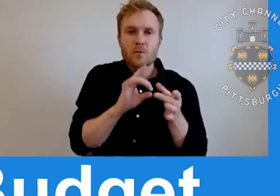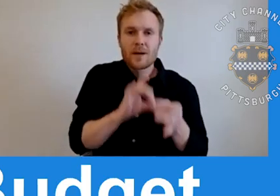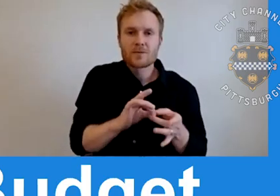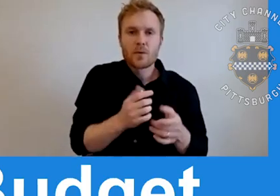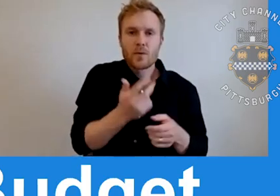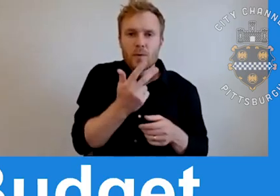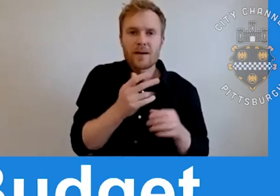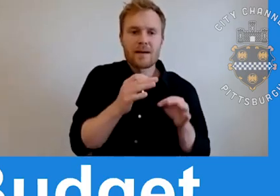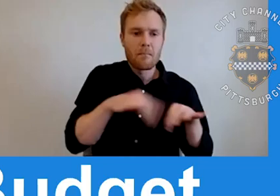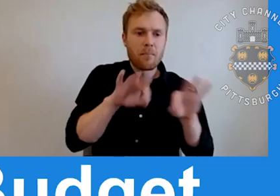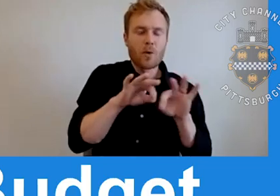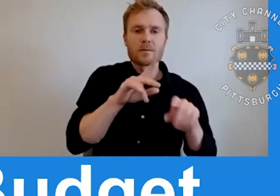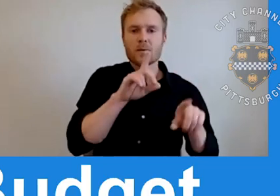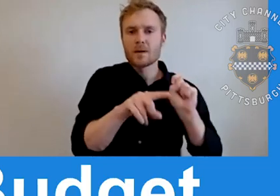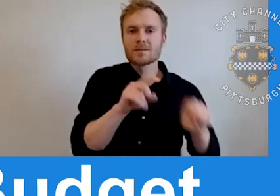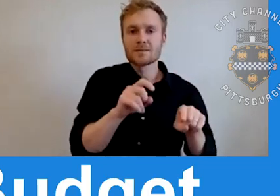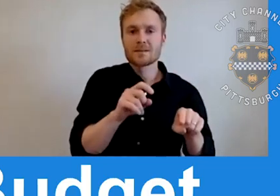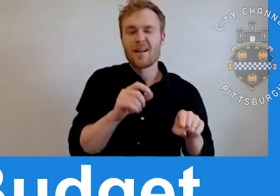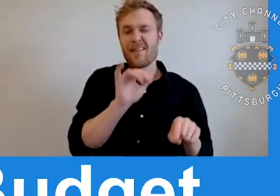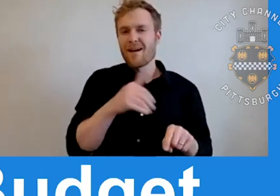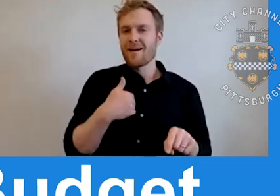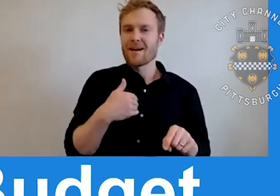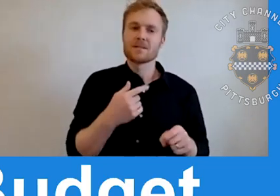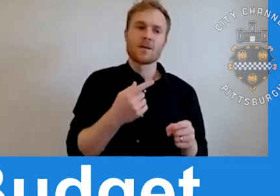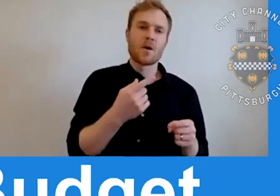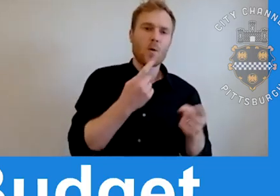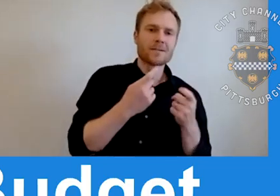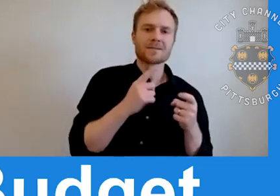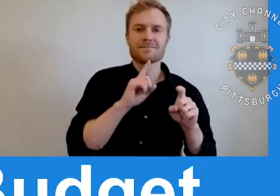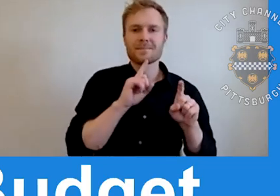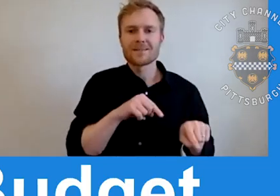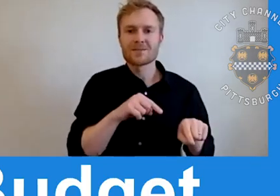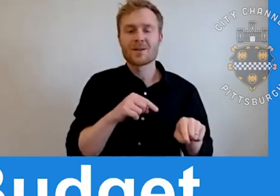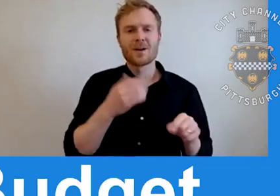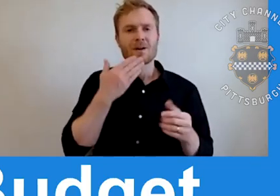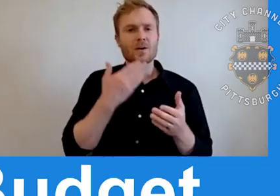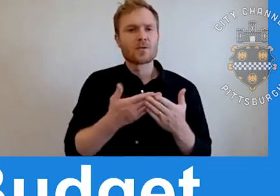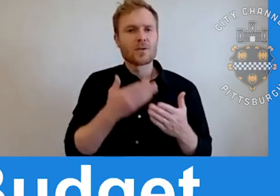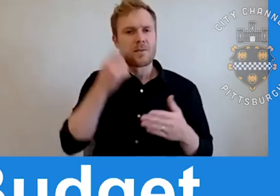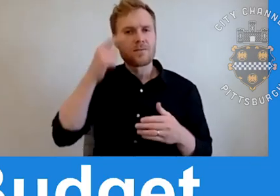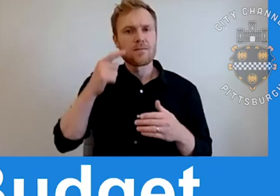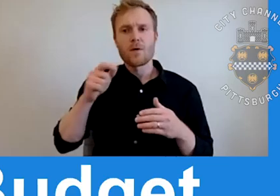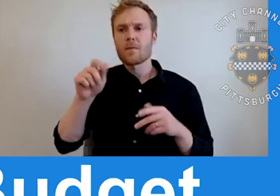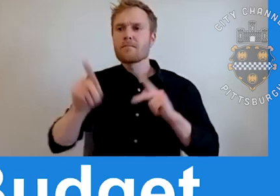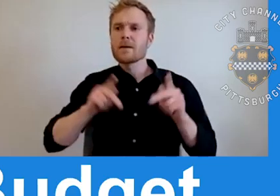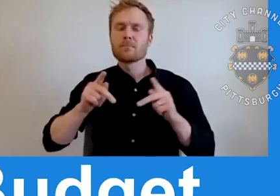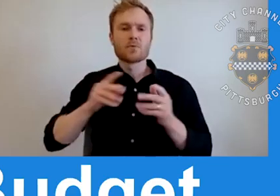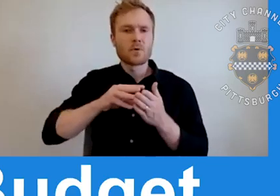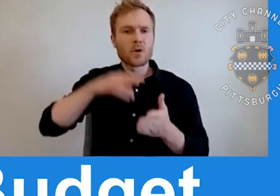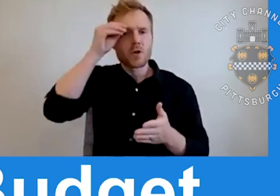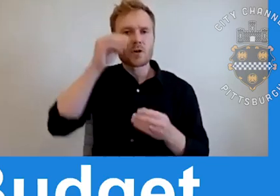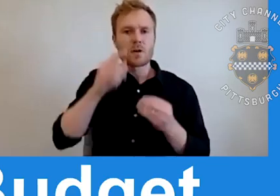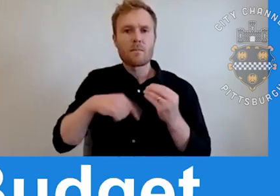&A question and answer session and it's a great opportunity for neighbors to learn about each other's experience. Also we provide childcare.